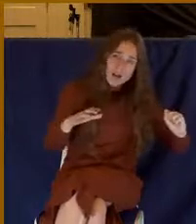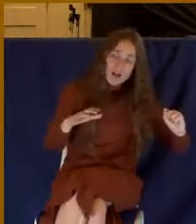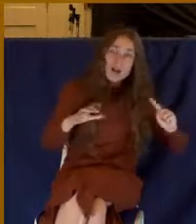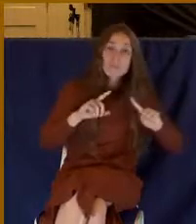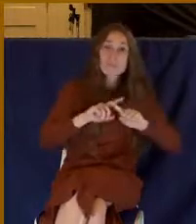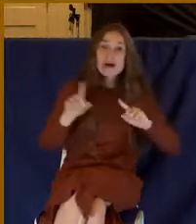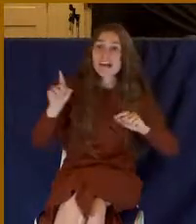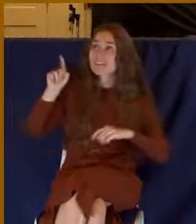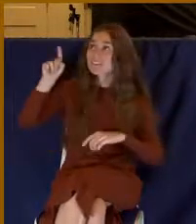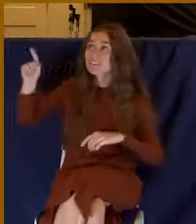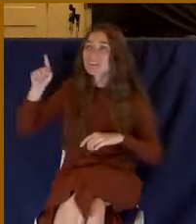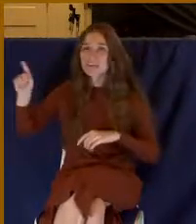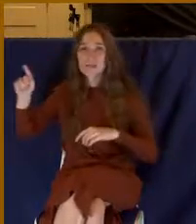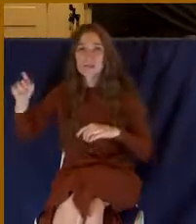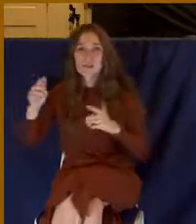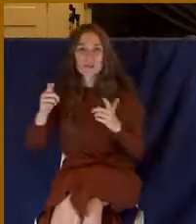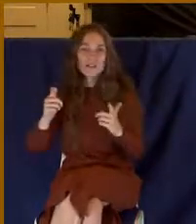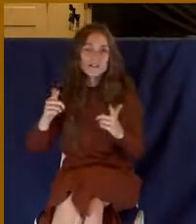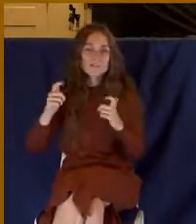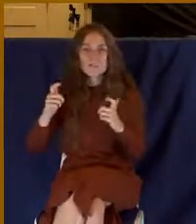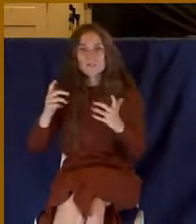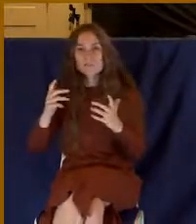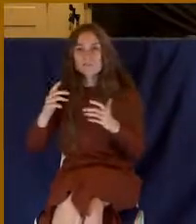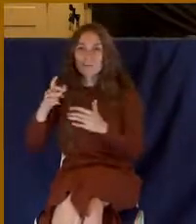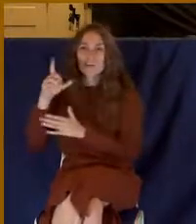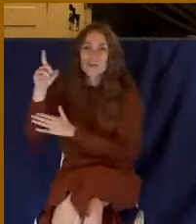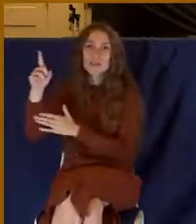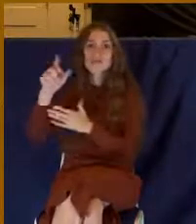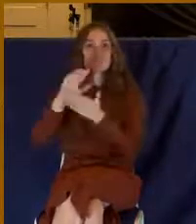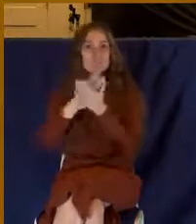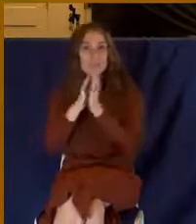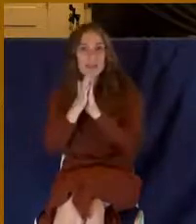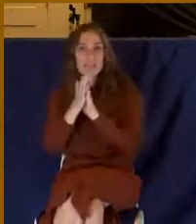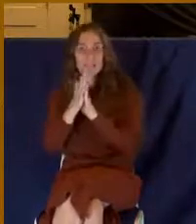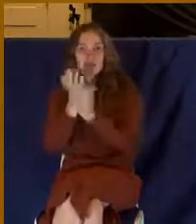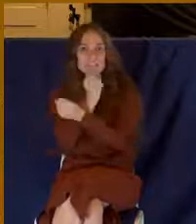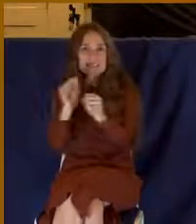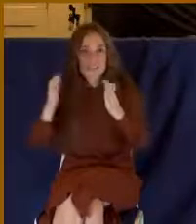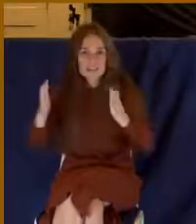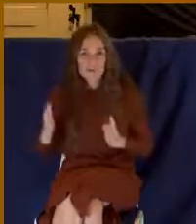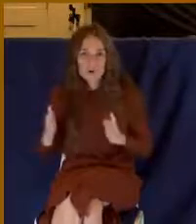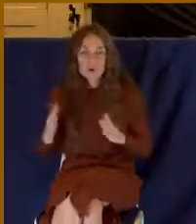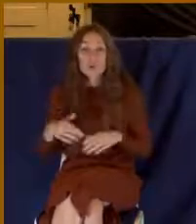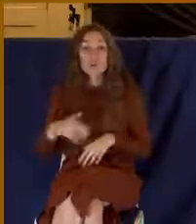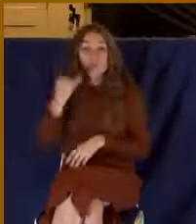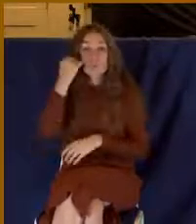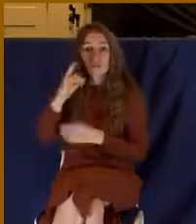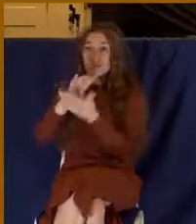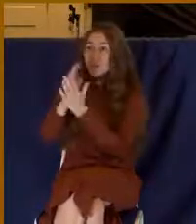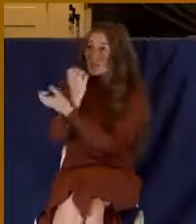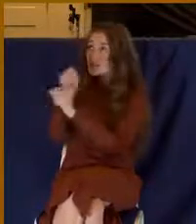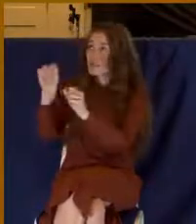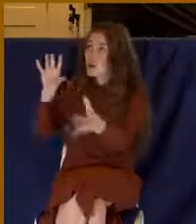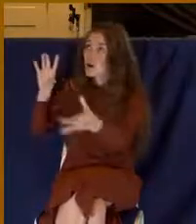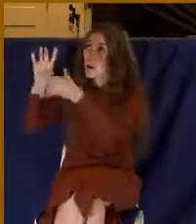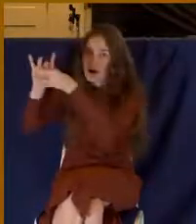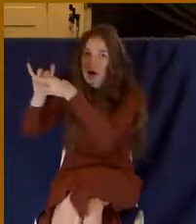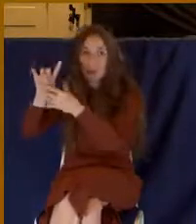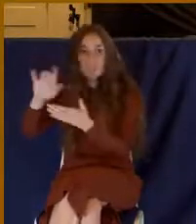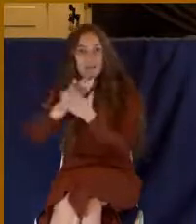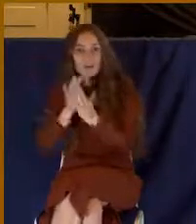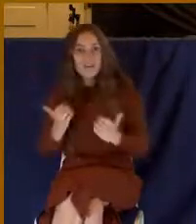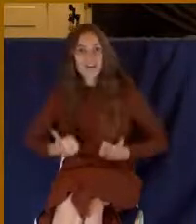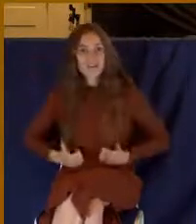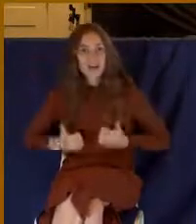having forgiven you all trespasses. You know, when you were made one with Christ, not only did you die with him and bury with him, but you were made alive and you were